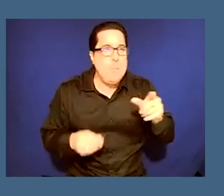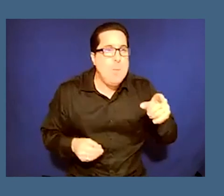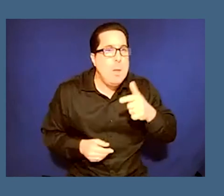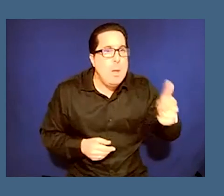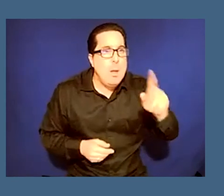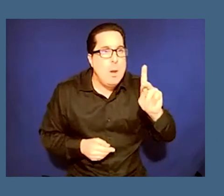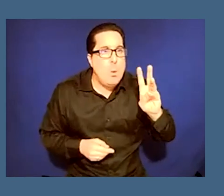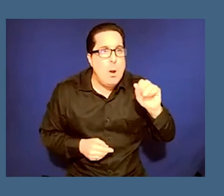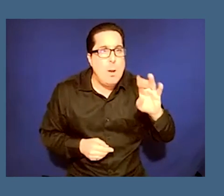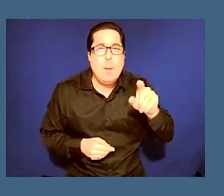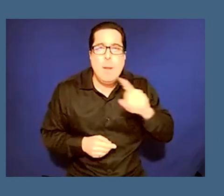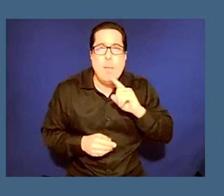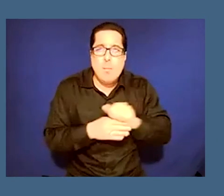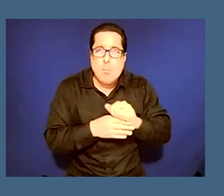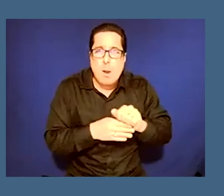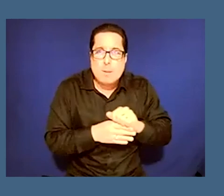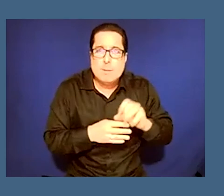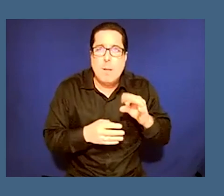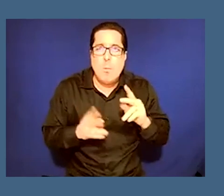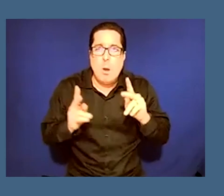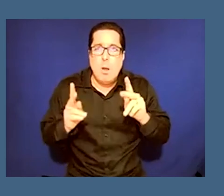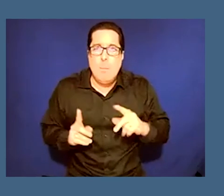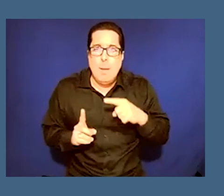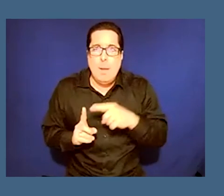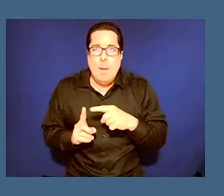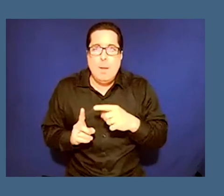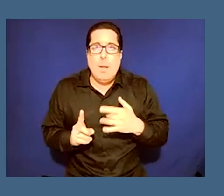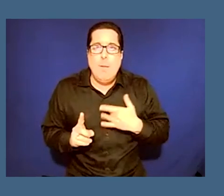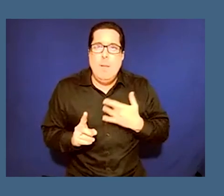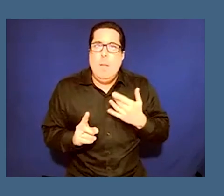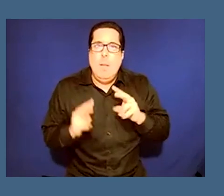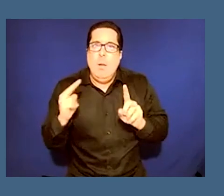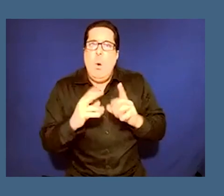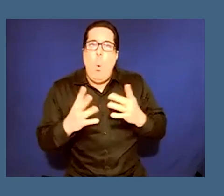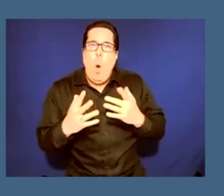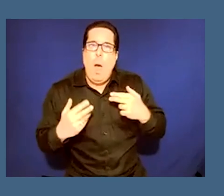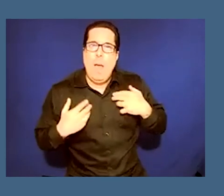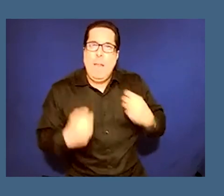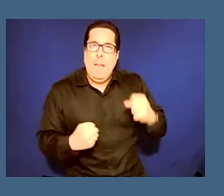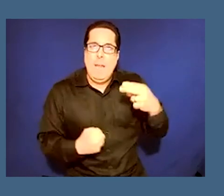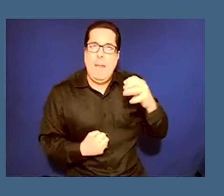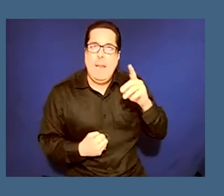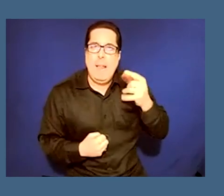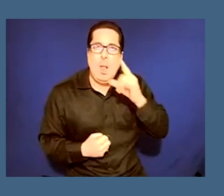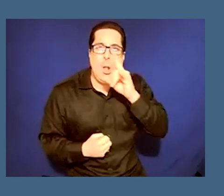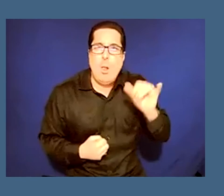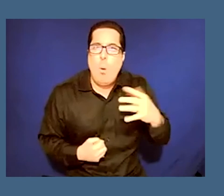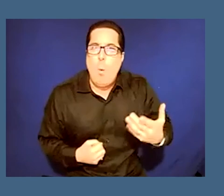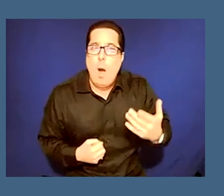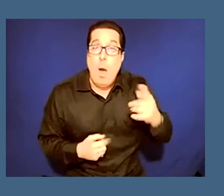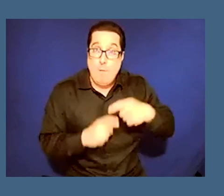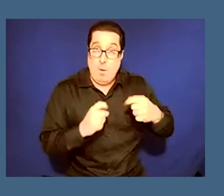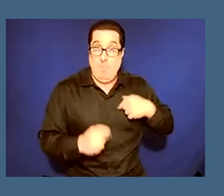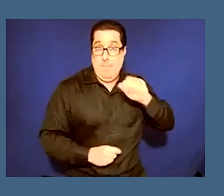the patient's idea of what healing is um being from africa and being a black